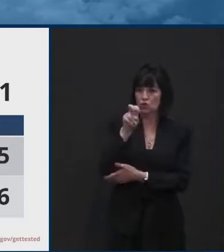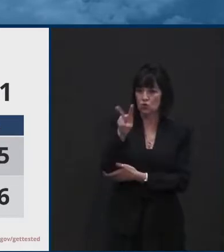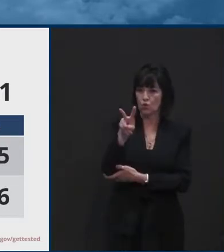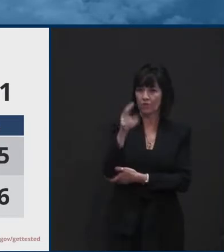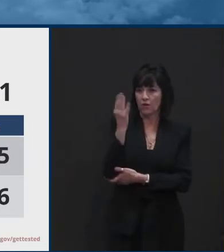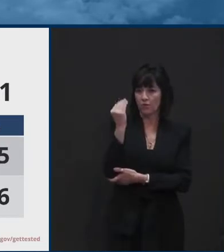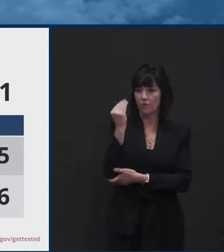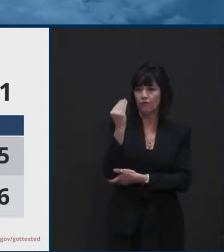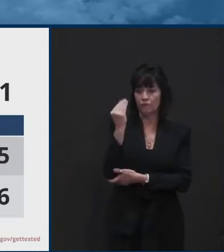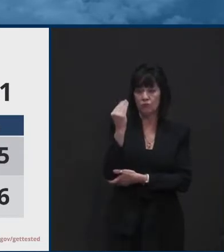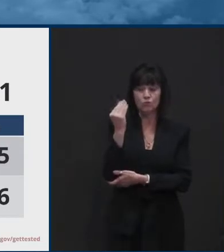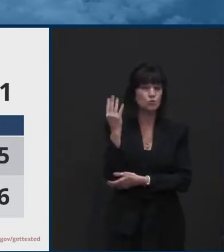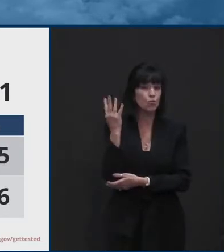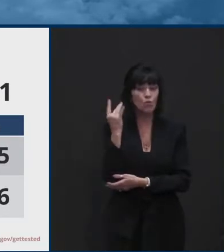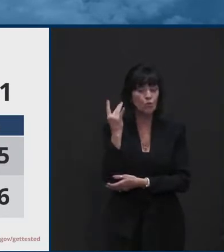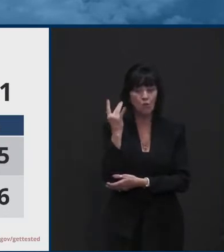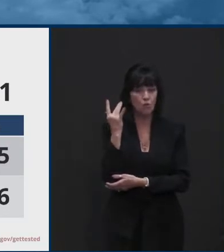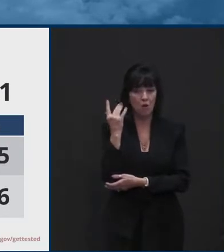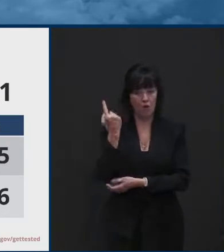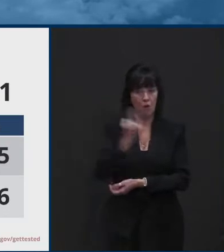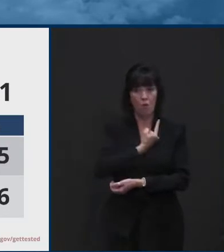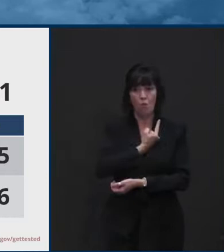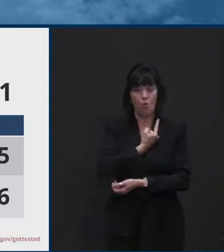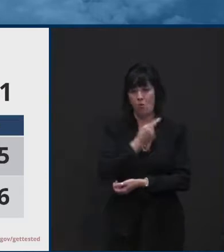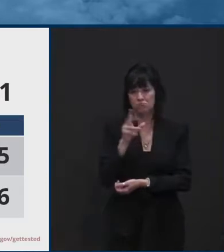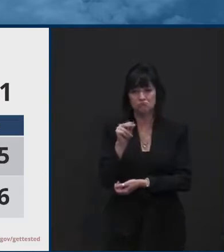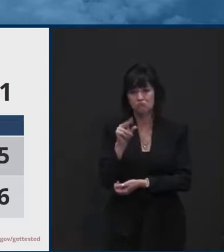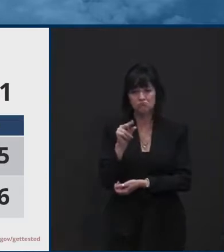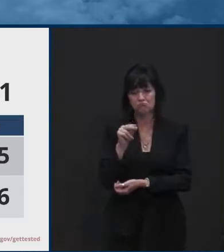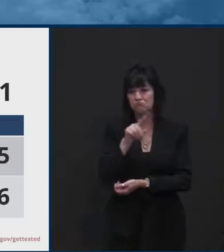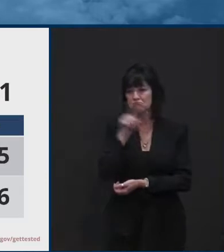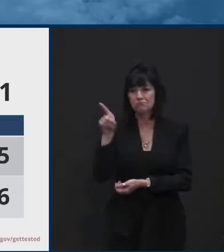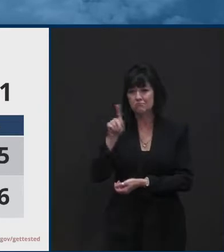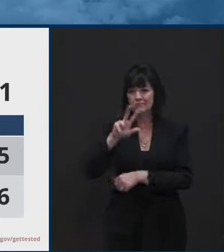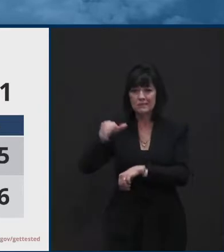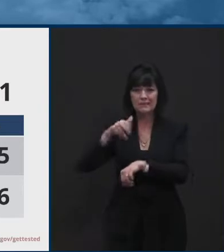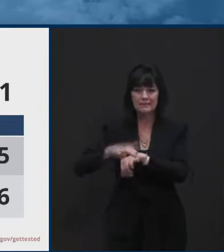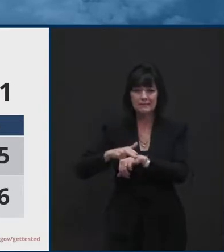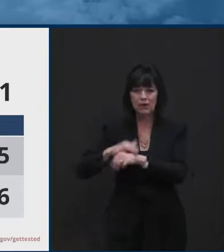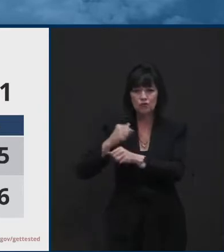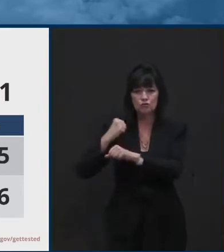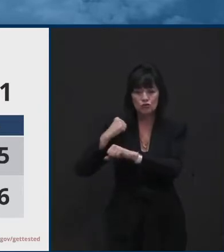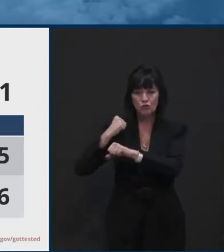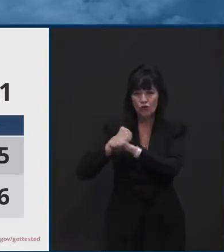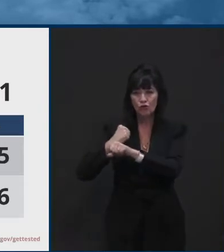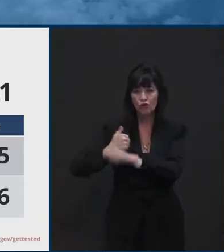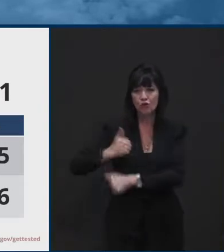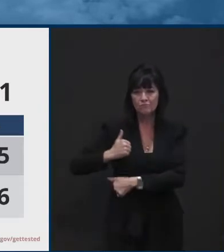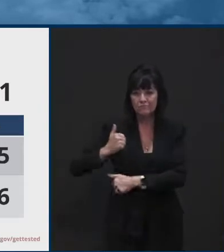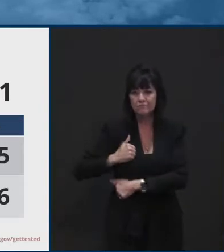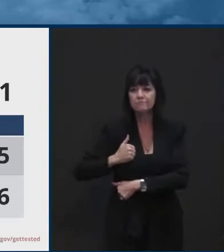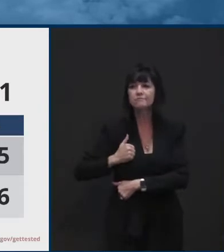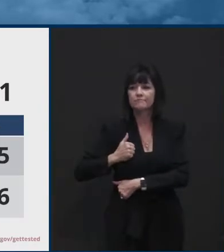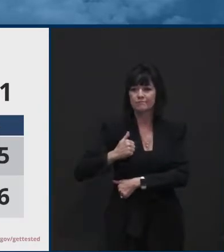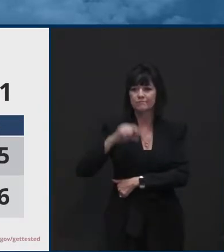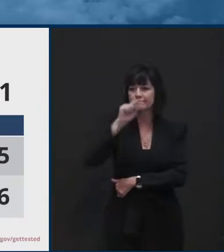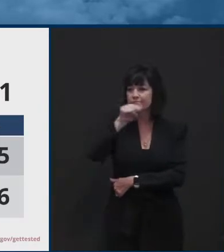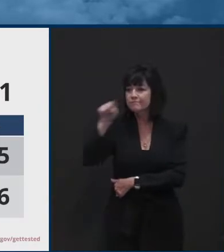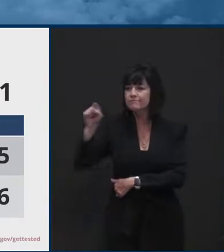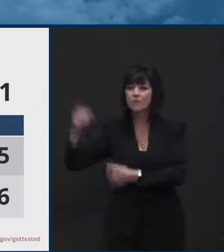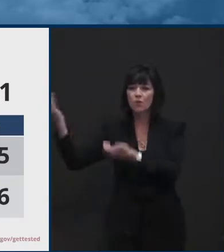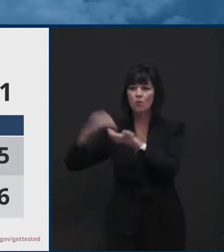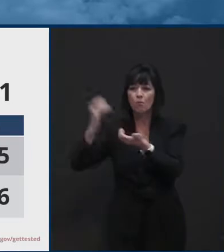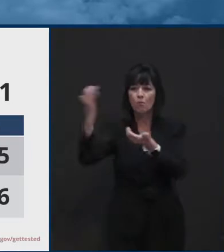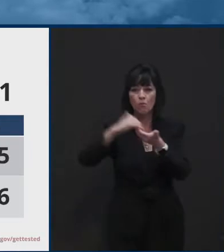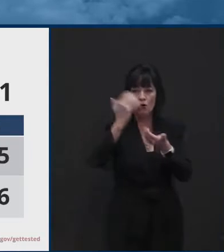due to partnerships across the state. Our National Guard partners have been, uh, kind of the foundation since the beginning. Newcastle County has definitely done their fair share, and then